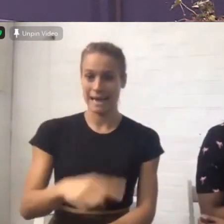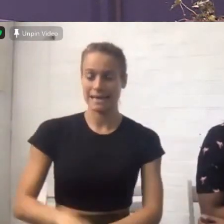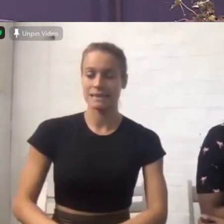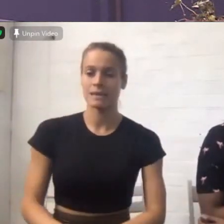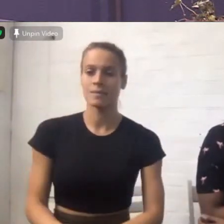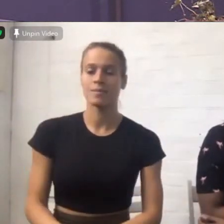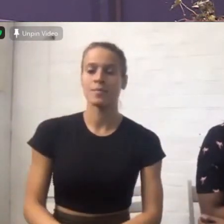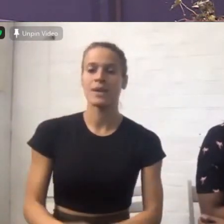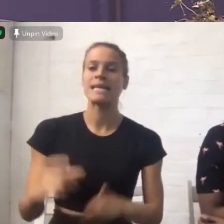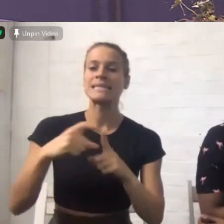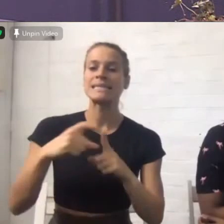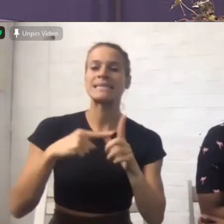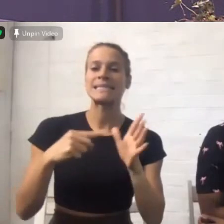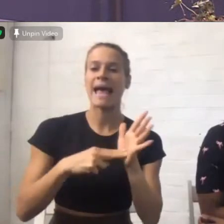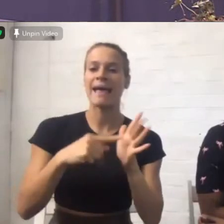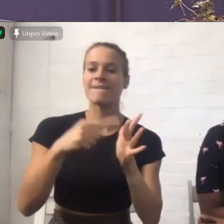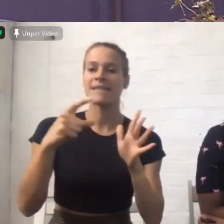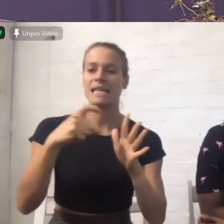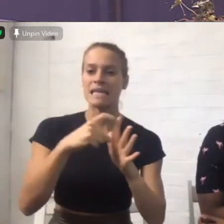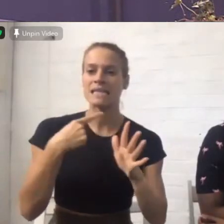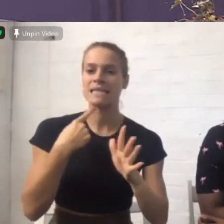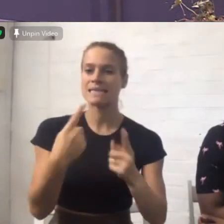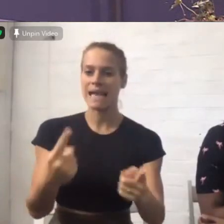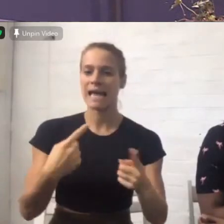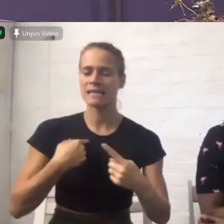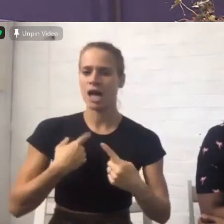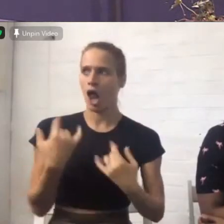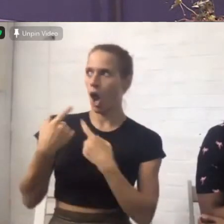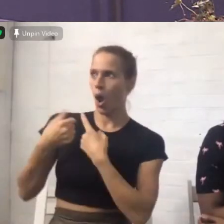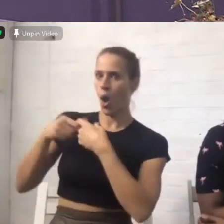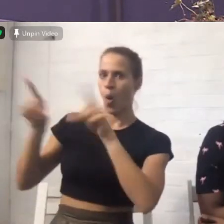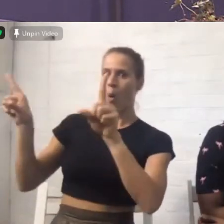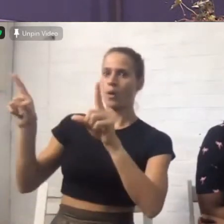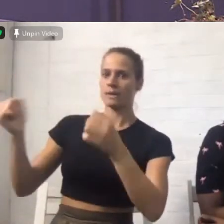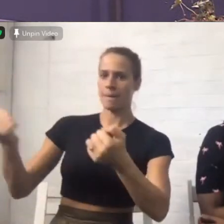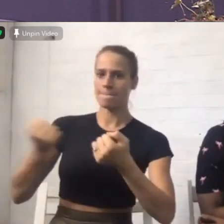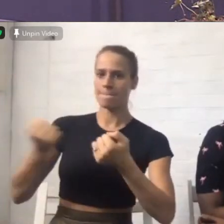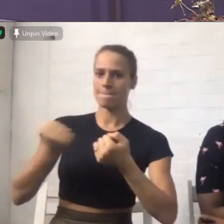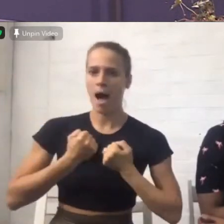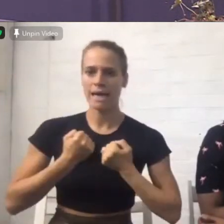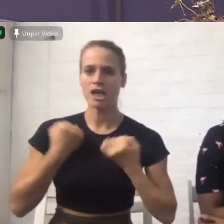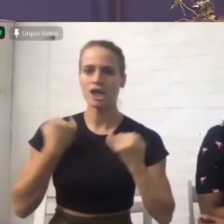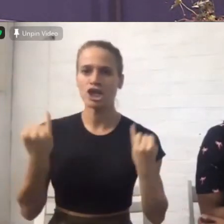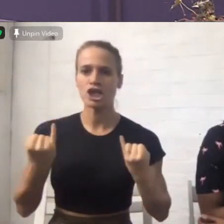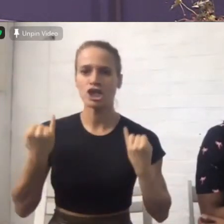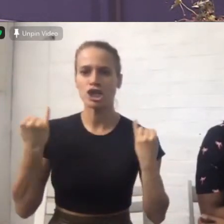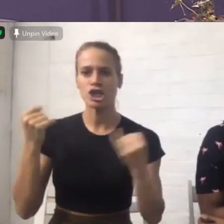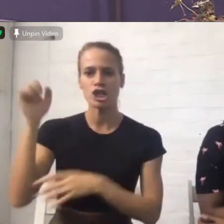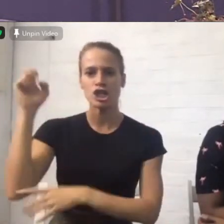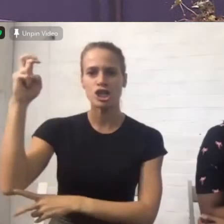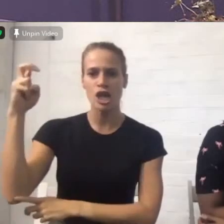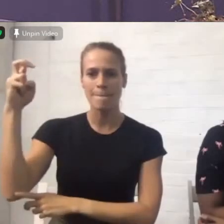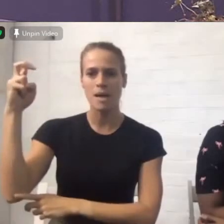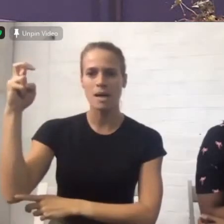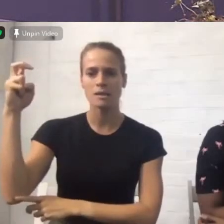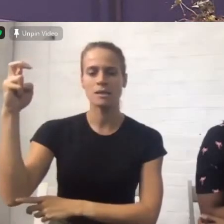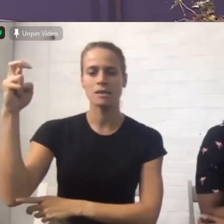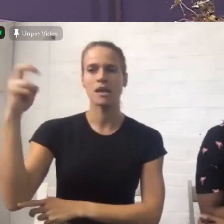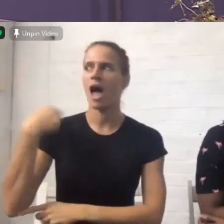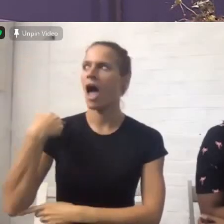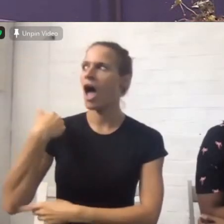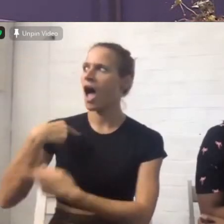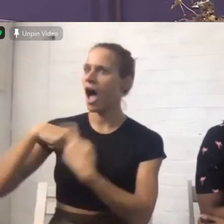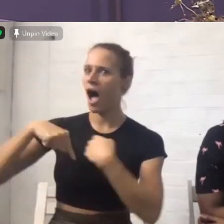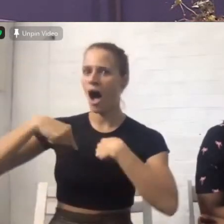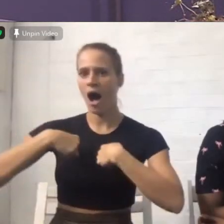the Lord is my shepherd. In the Hebrew, it's literally, Jehovah Rohi. I am the Lord that is your